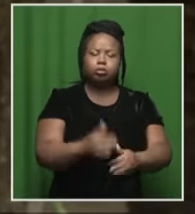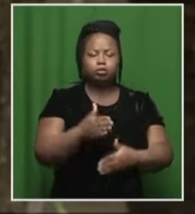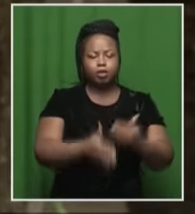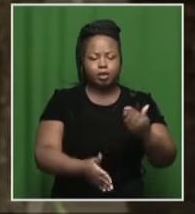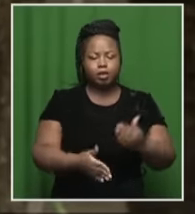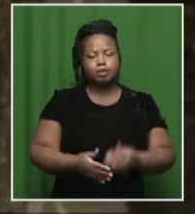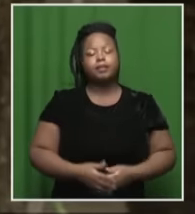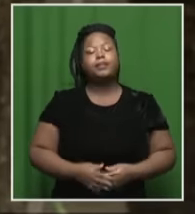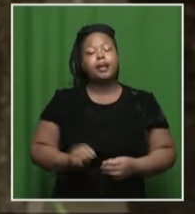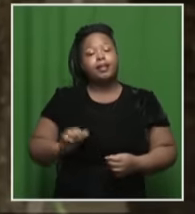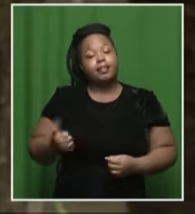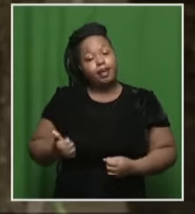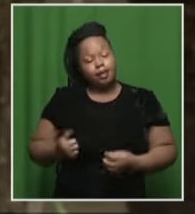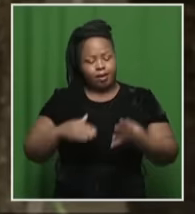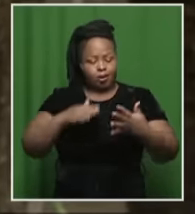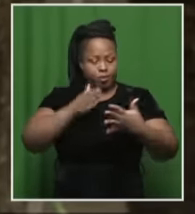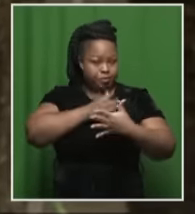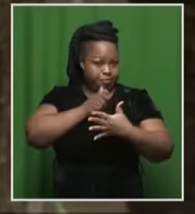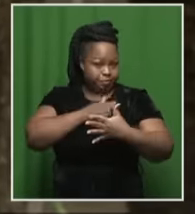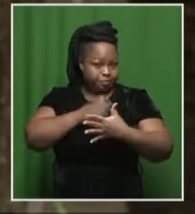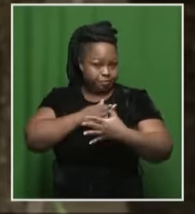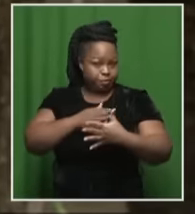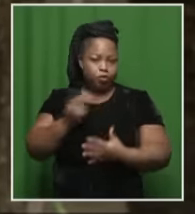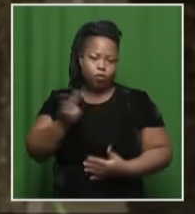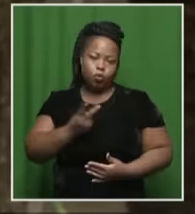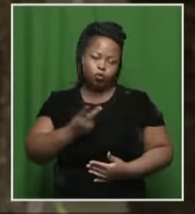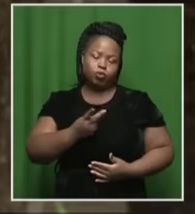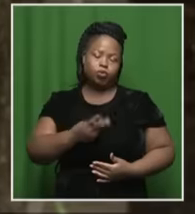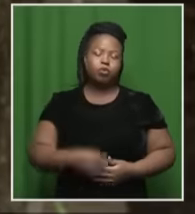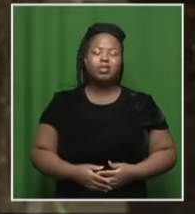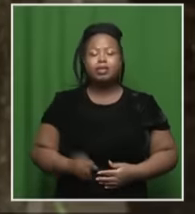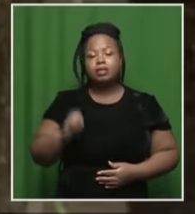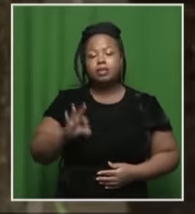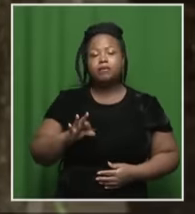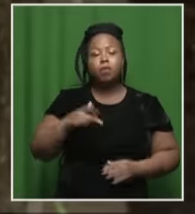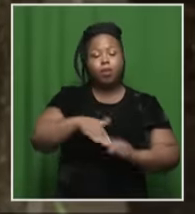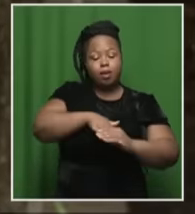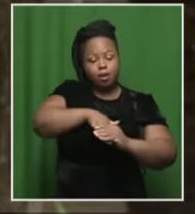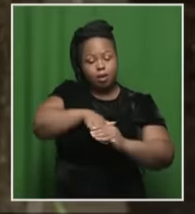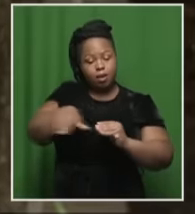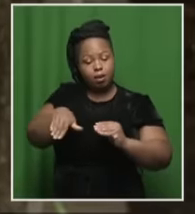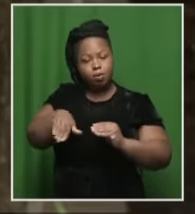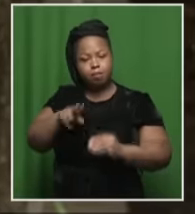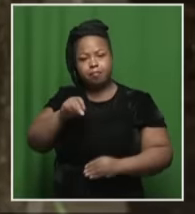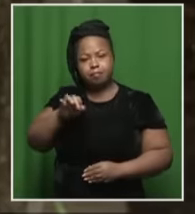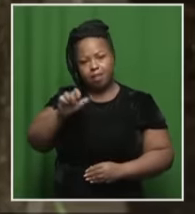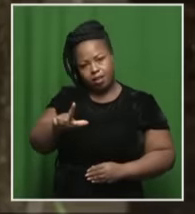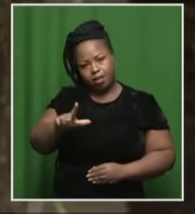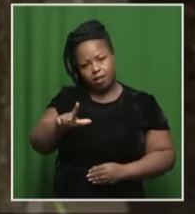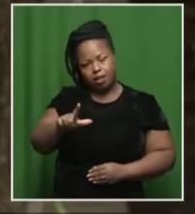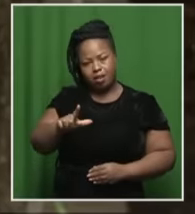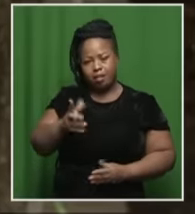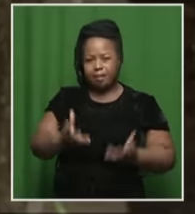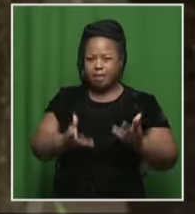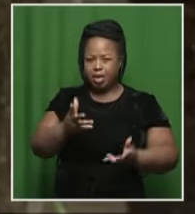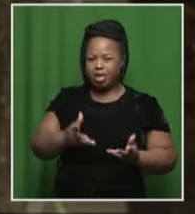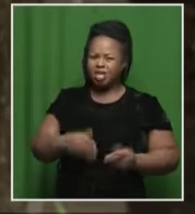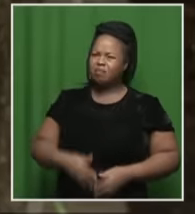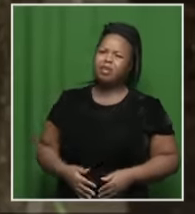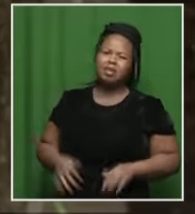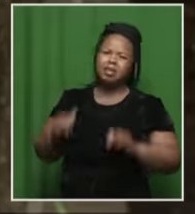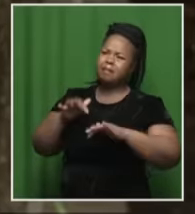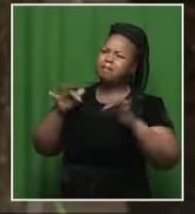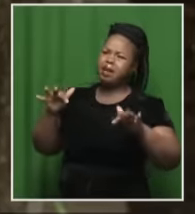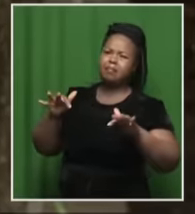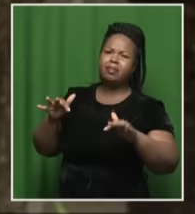Another big factor to look at if it's in the interest of justice is if her release on bail will be disturbing public peace or